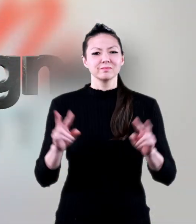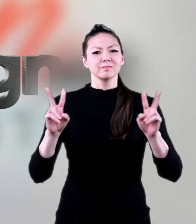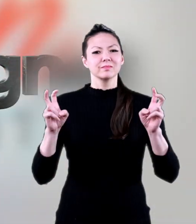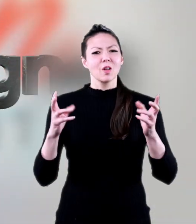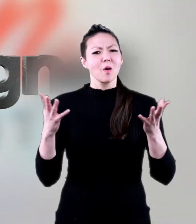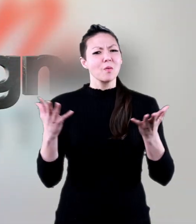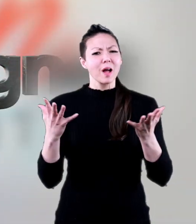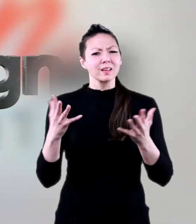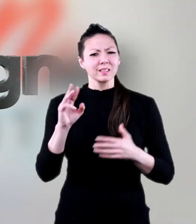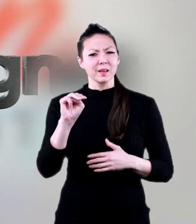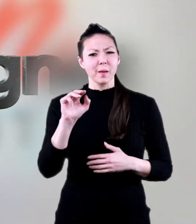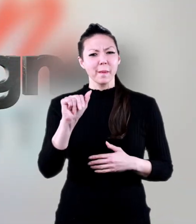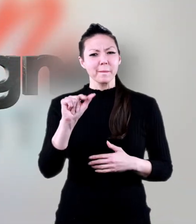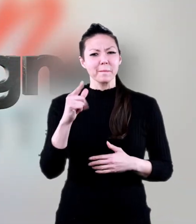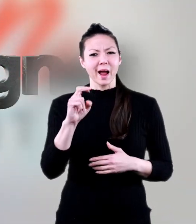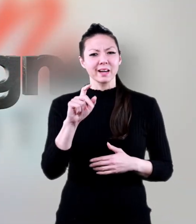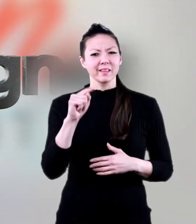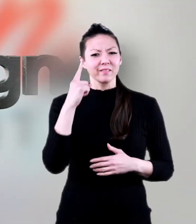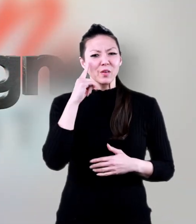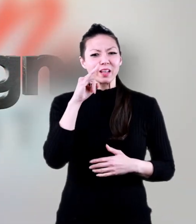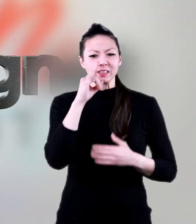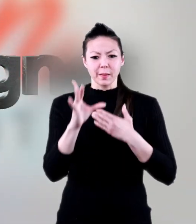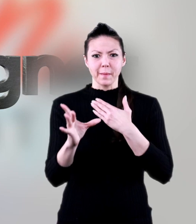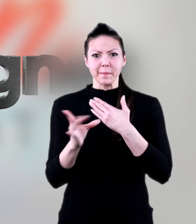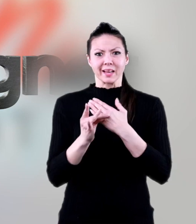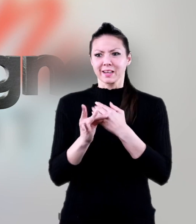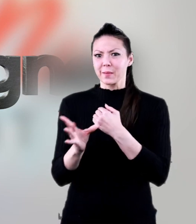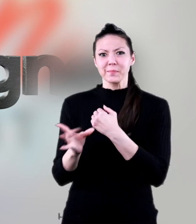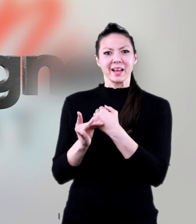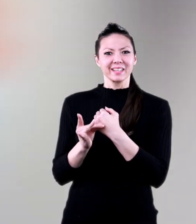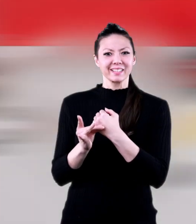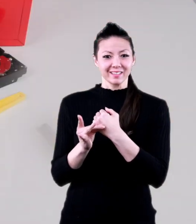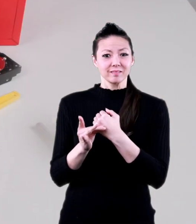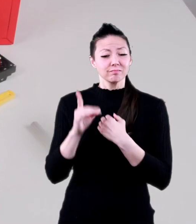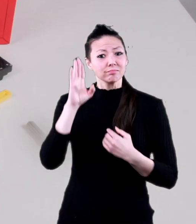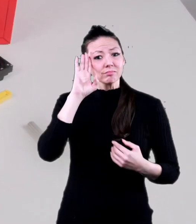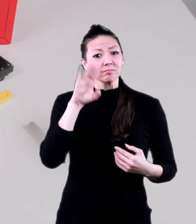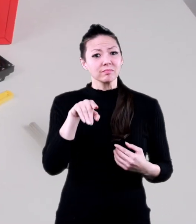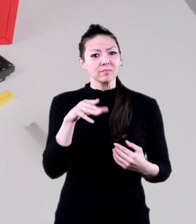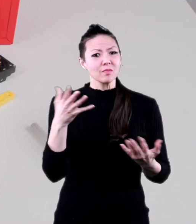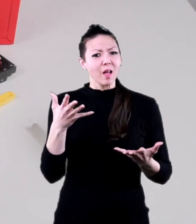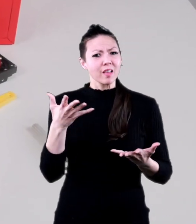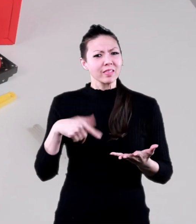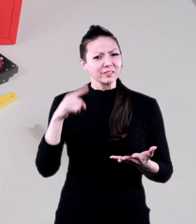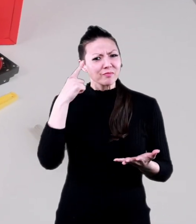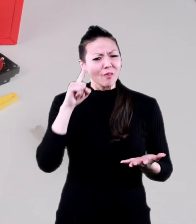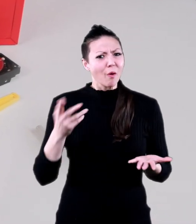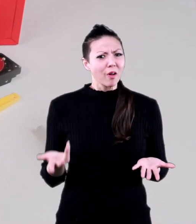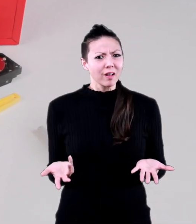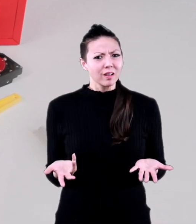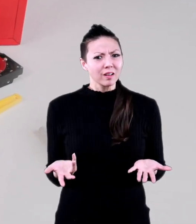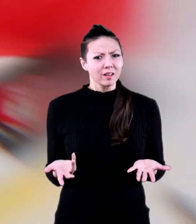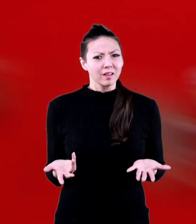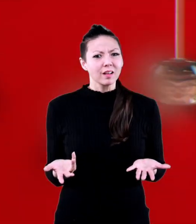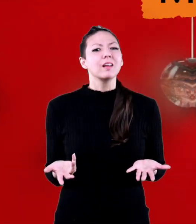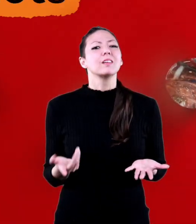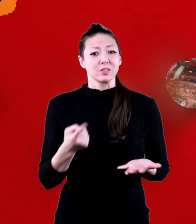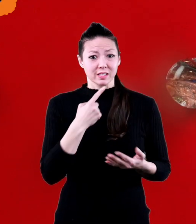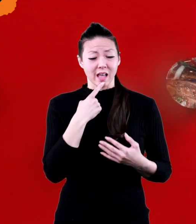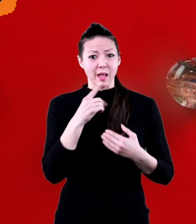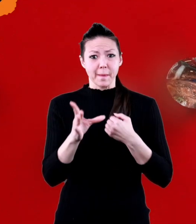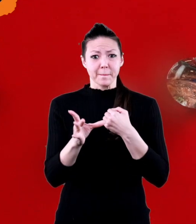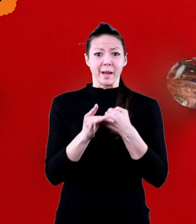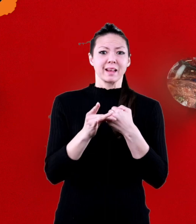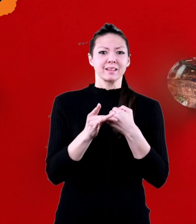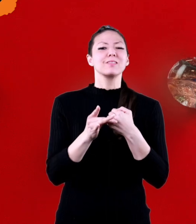What is a magnet for kids? Do you know what these are? If